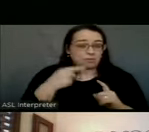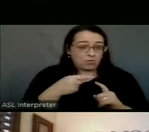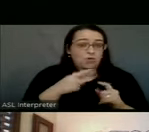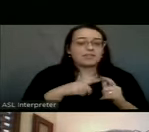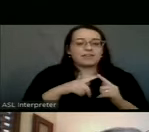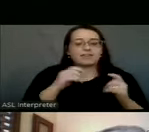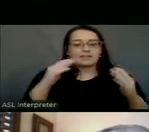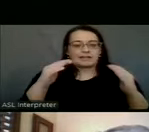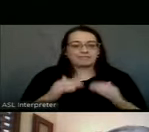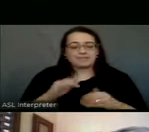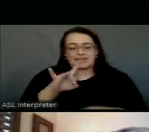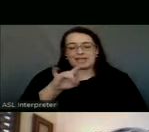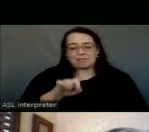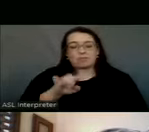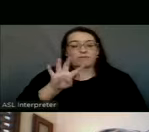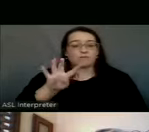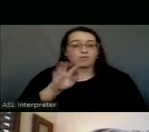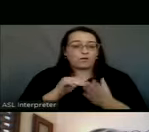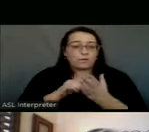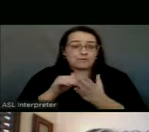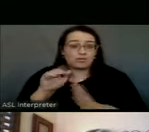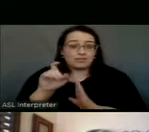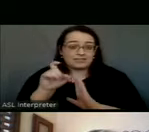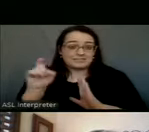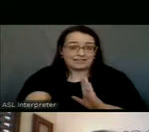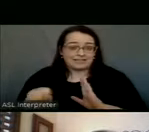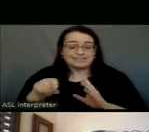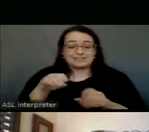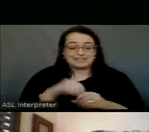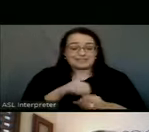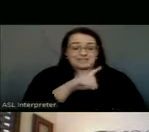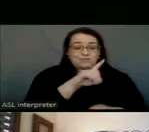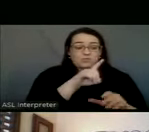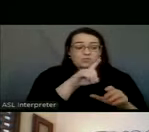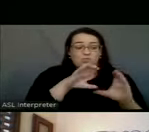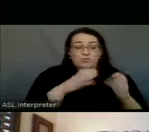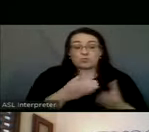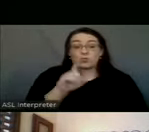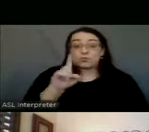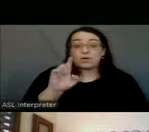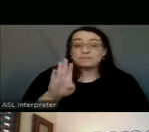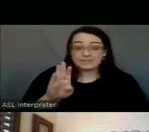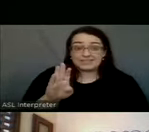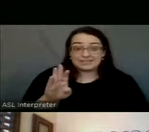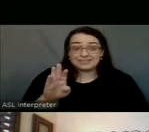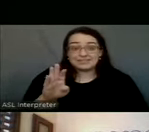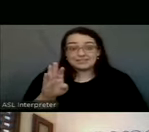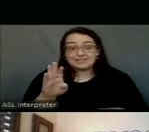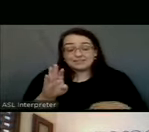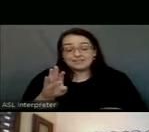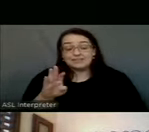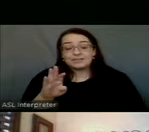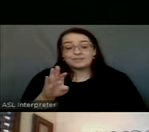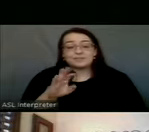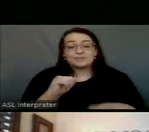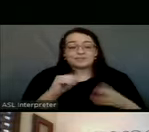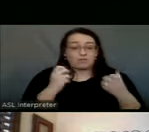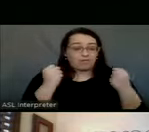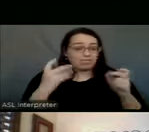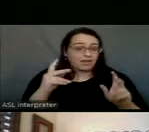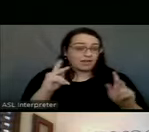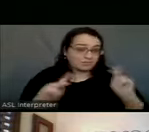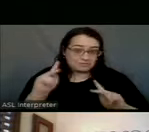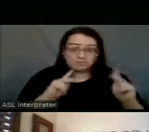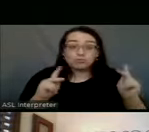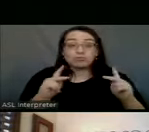there's 8.4 million Texans that are in group 1B. And so there is, um, you know, there's a lot of